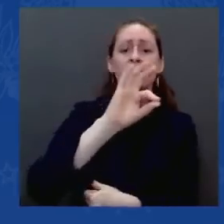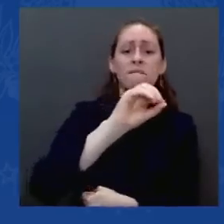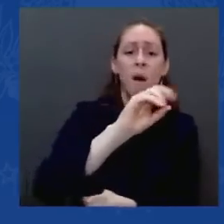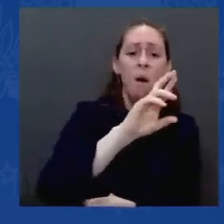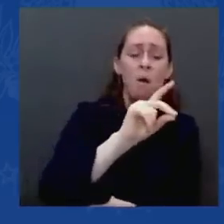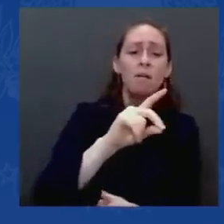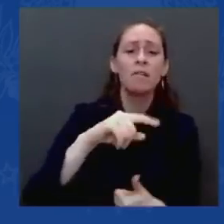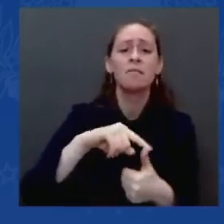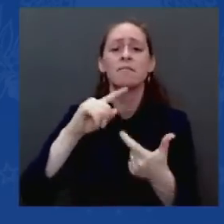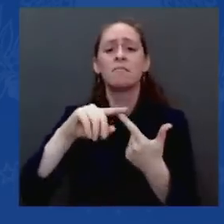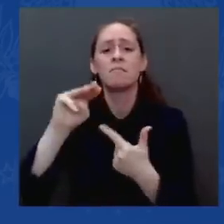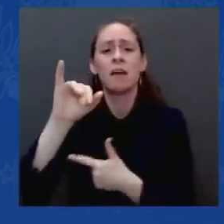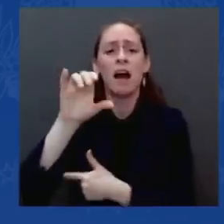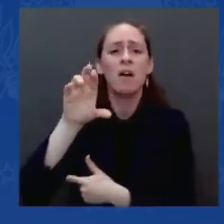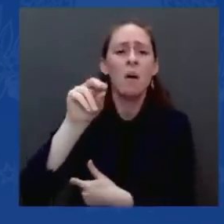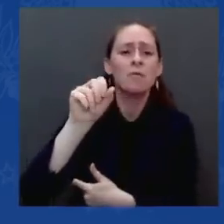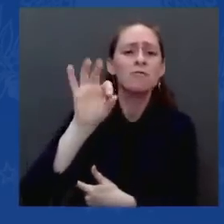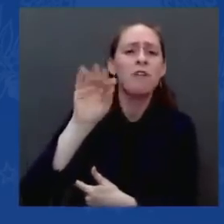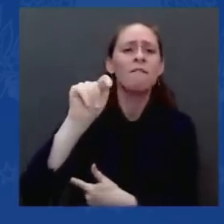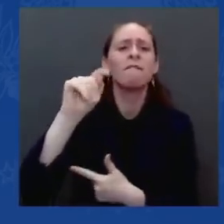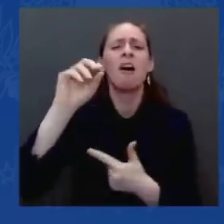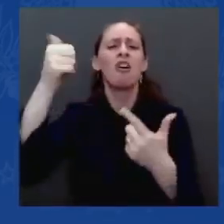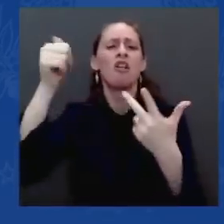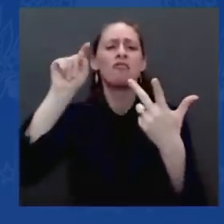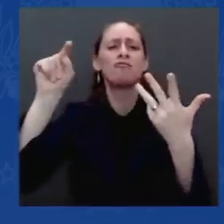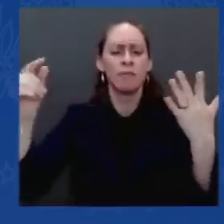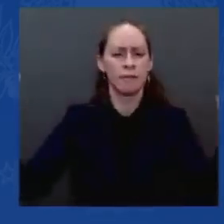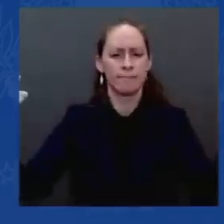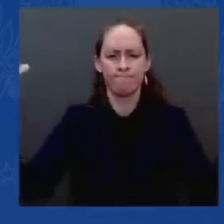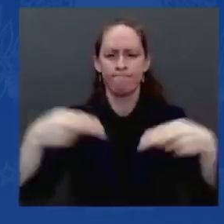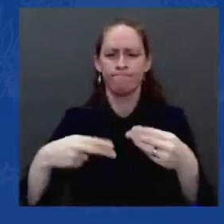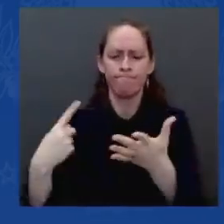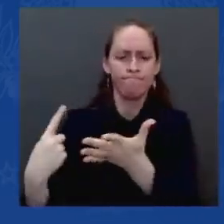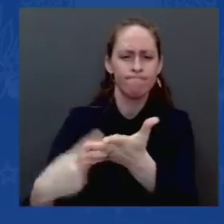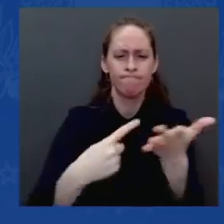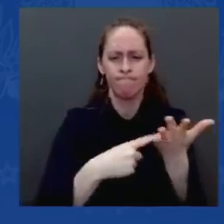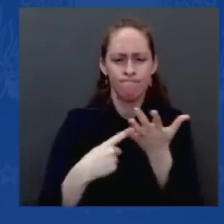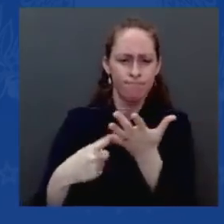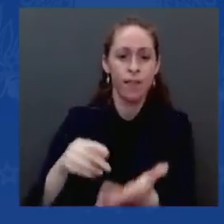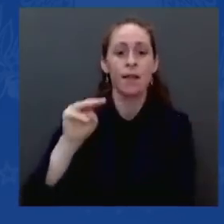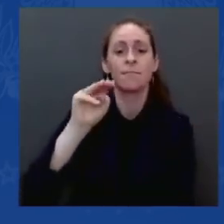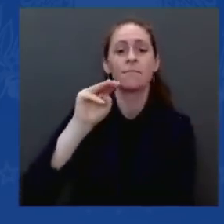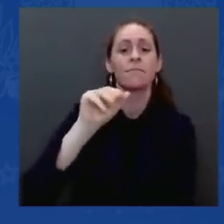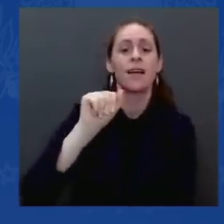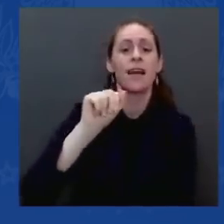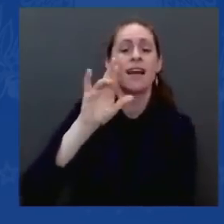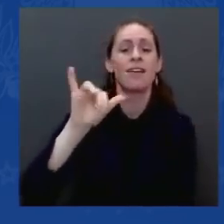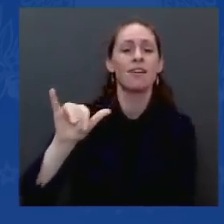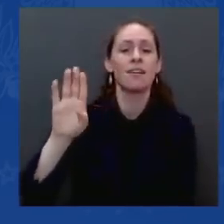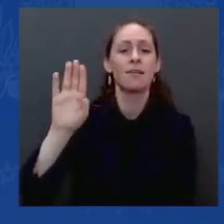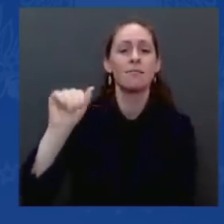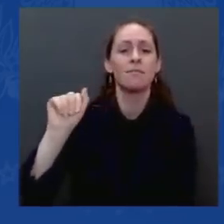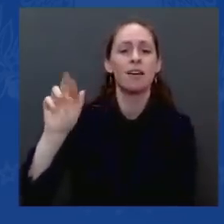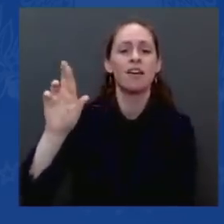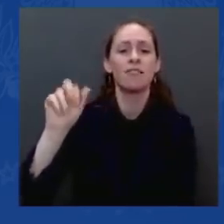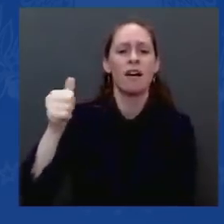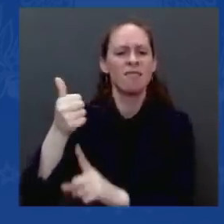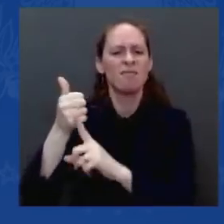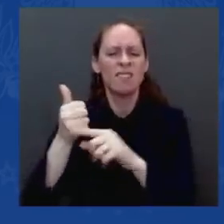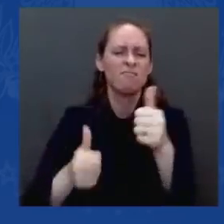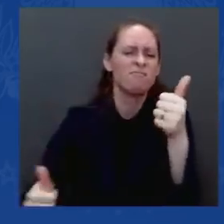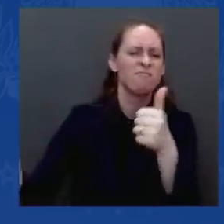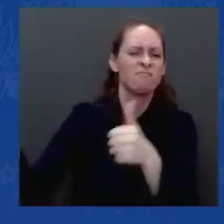Motors CEO, announced in the White House an initial $7 billion investment in Michigan to